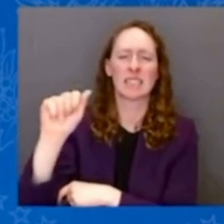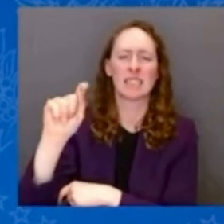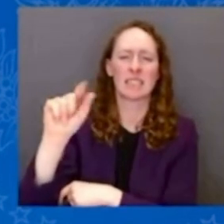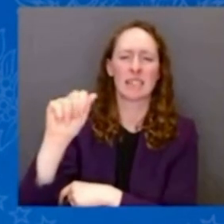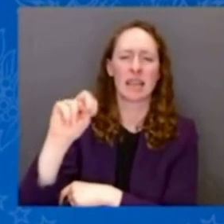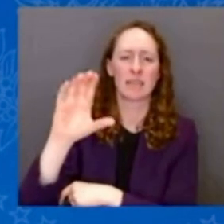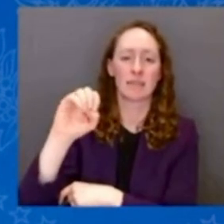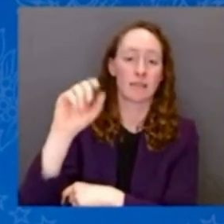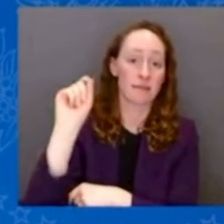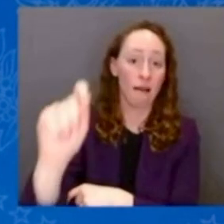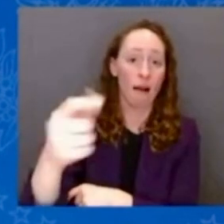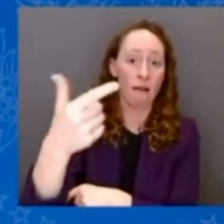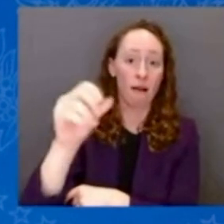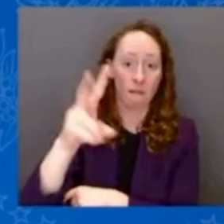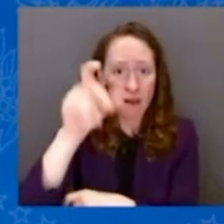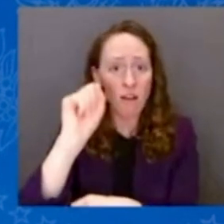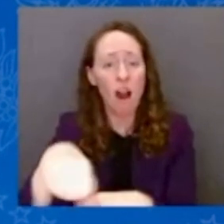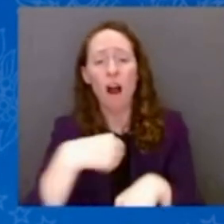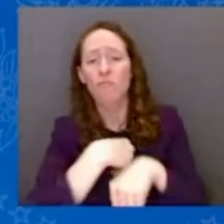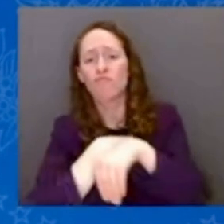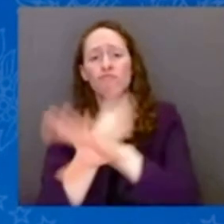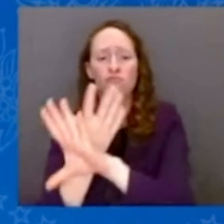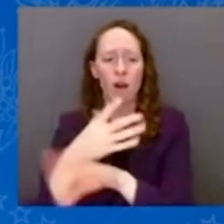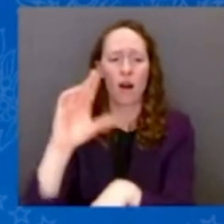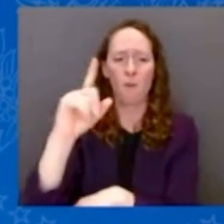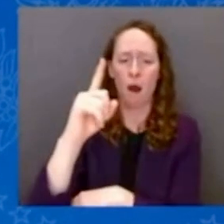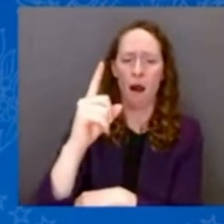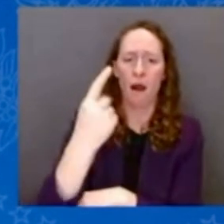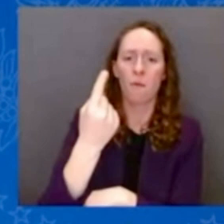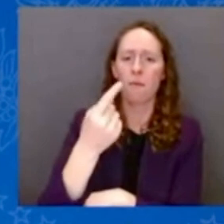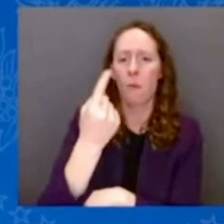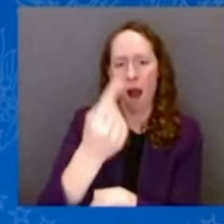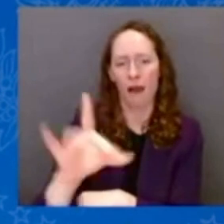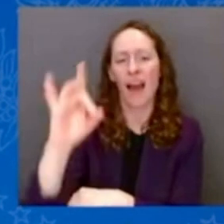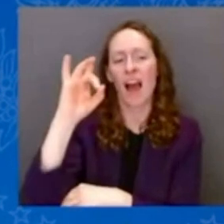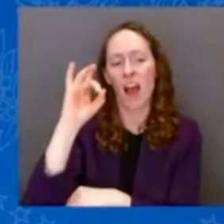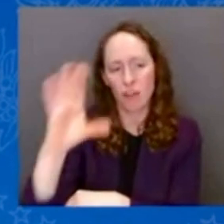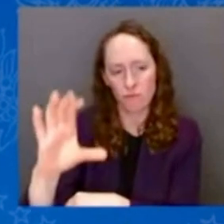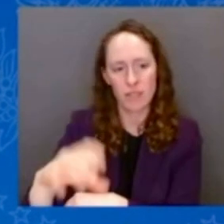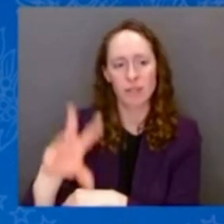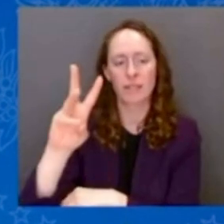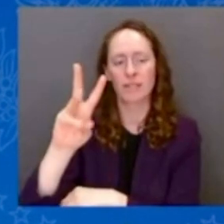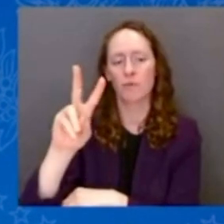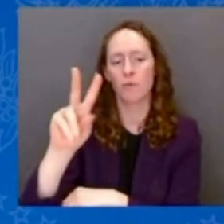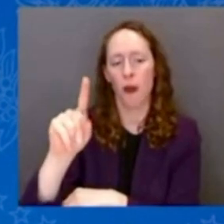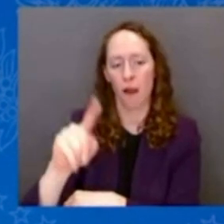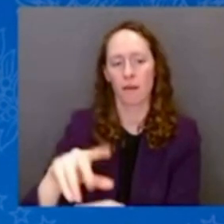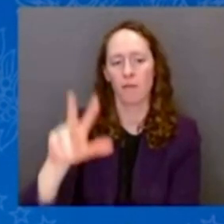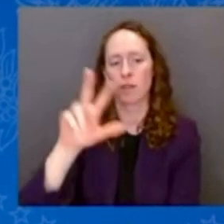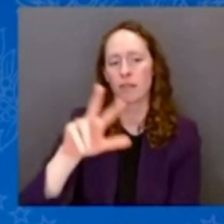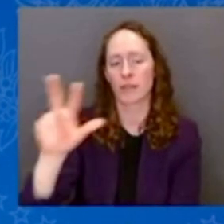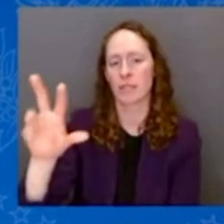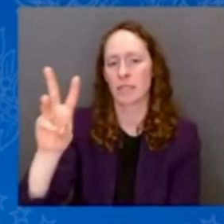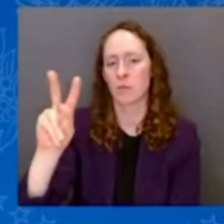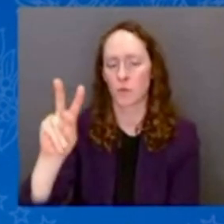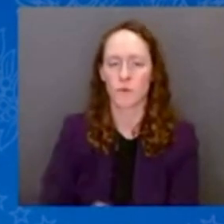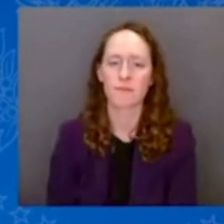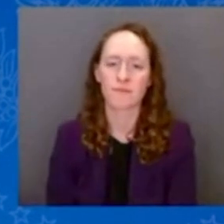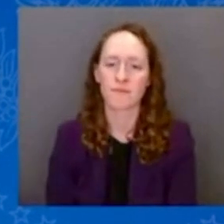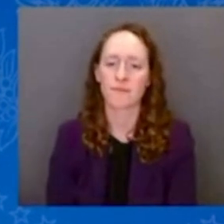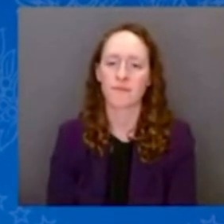-621-3362. 1